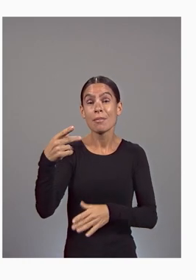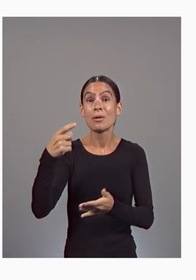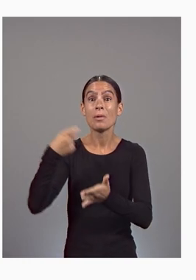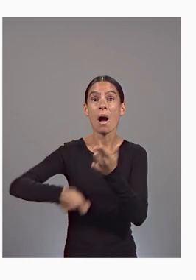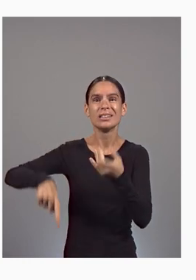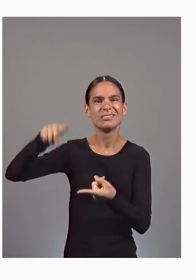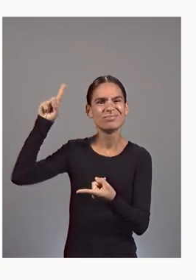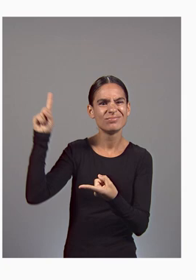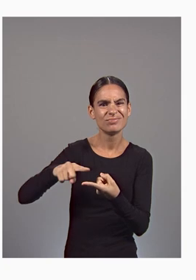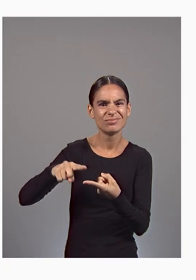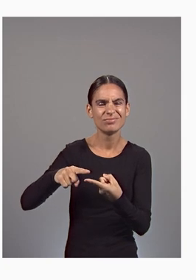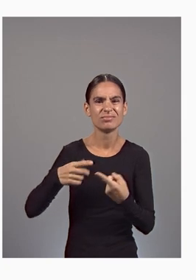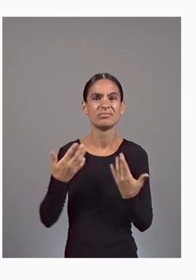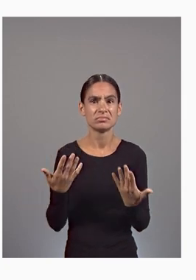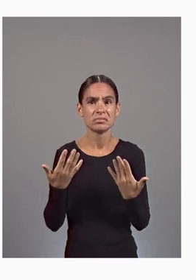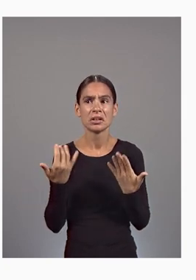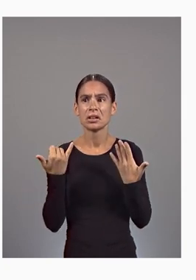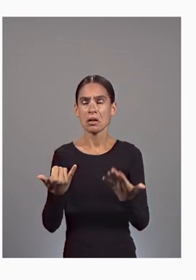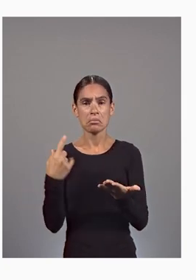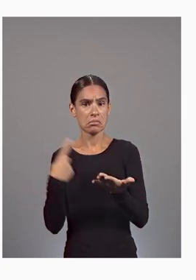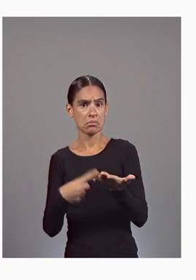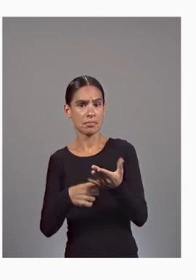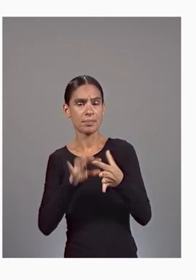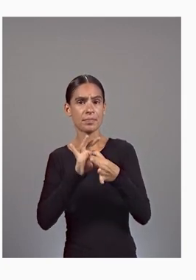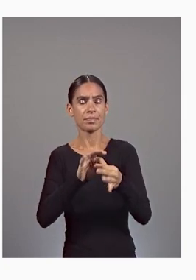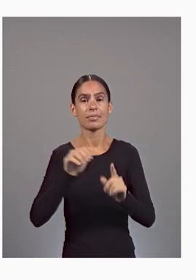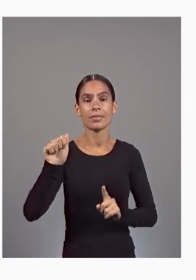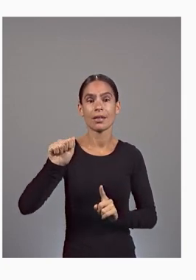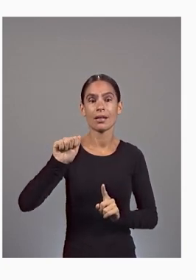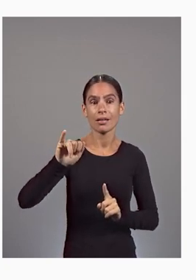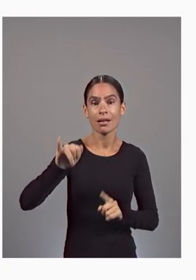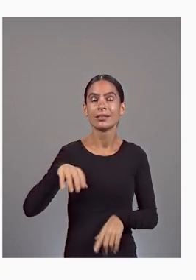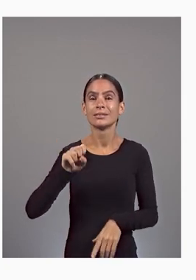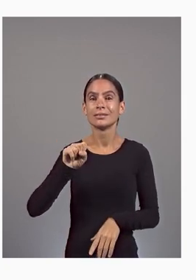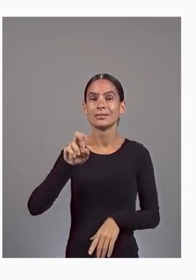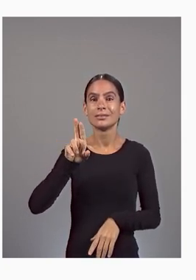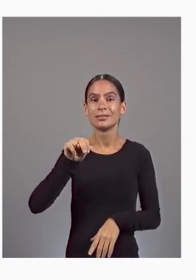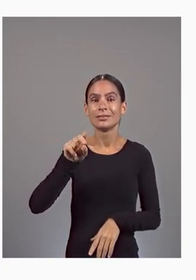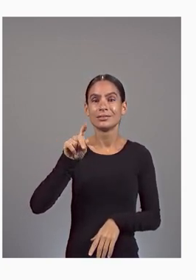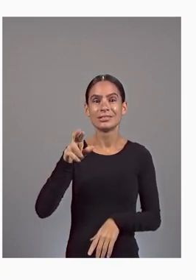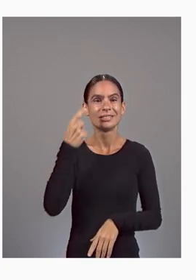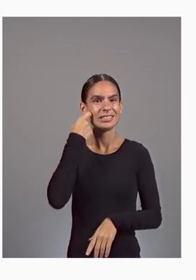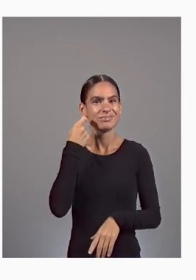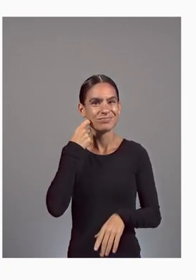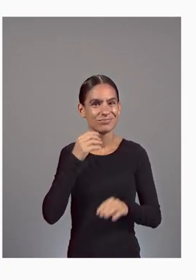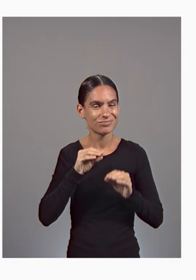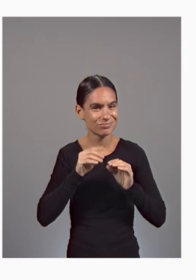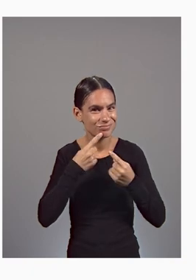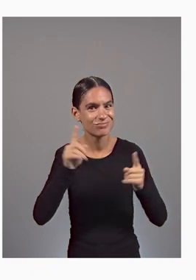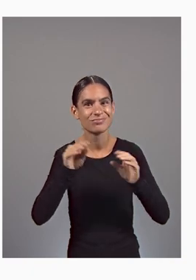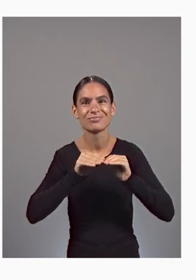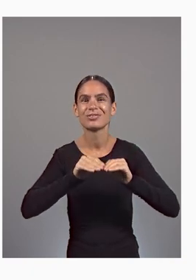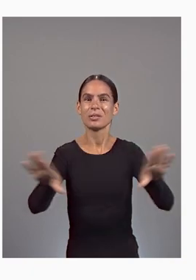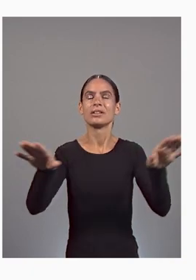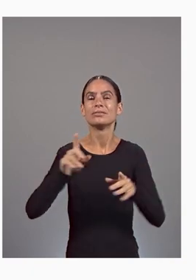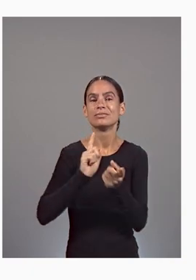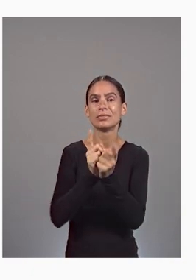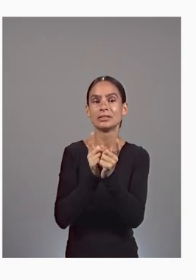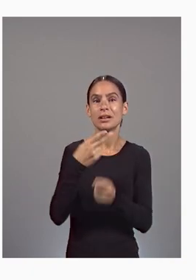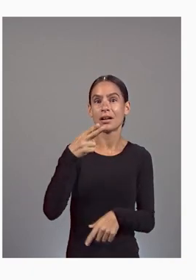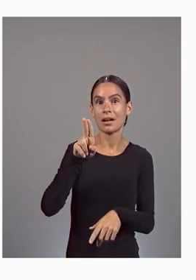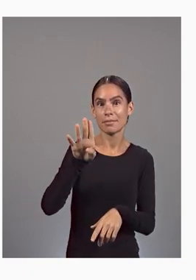Staying on topic of AI, Sundar just announced Translation Hub, our AI agent for self-serve